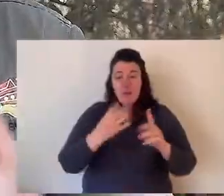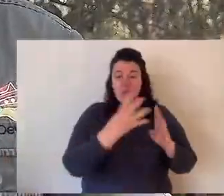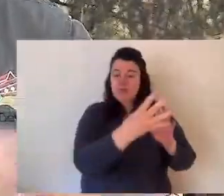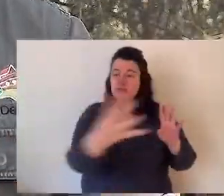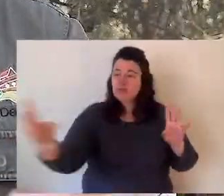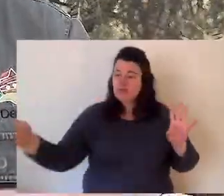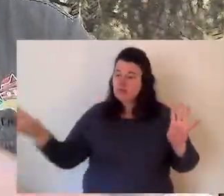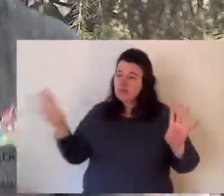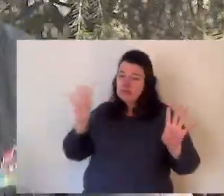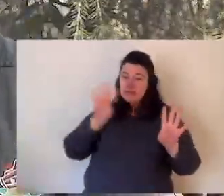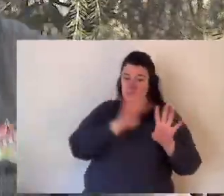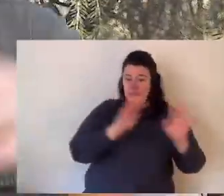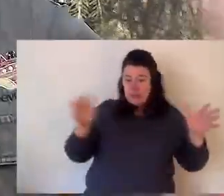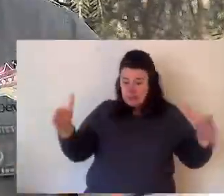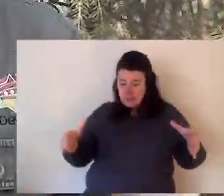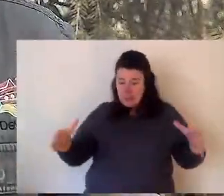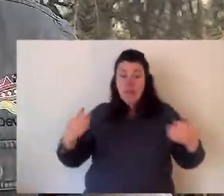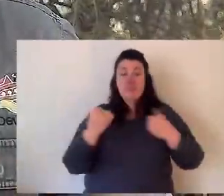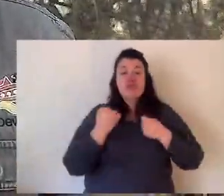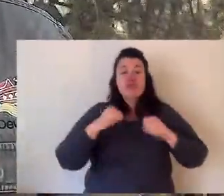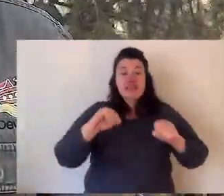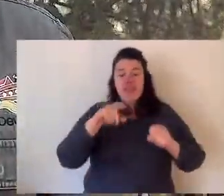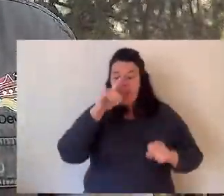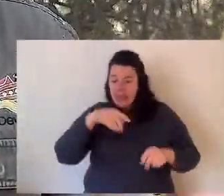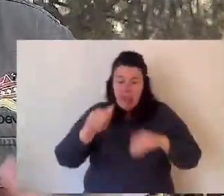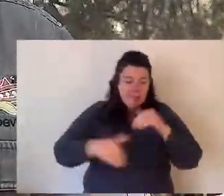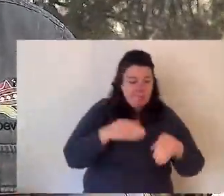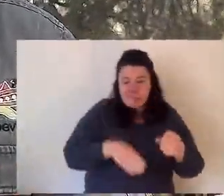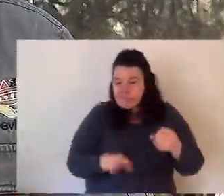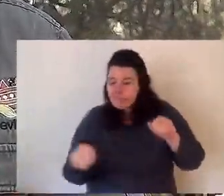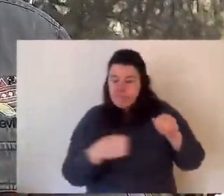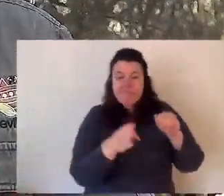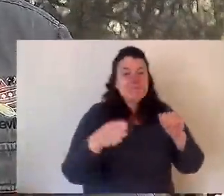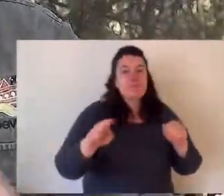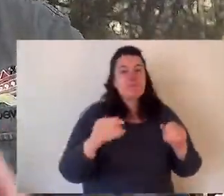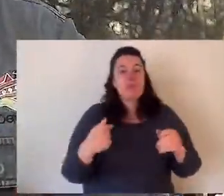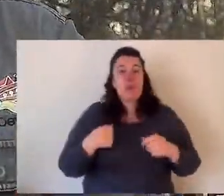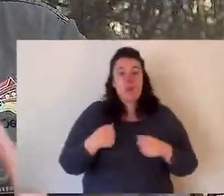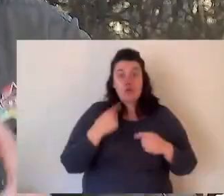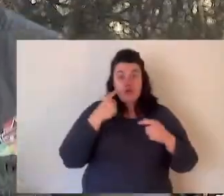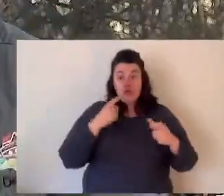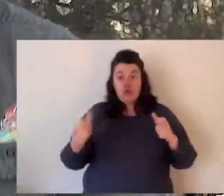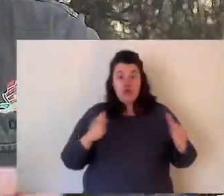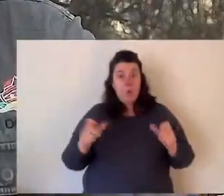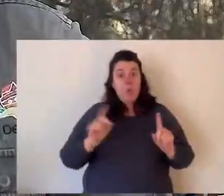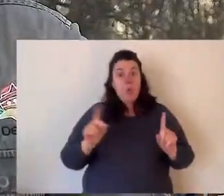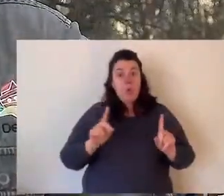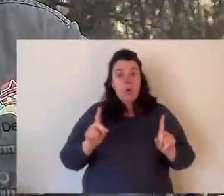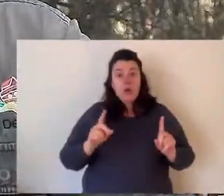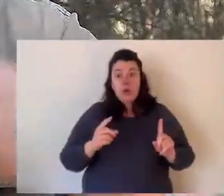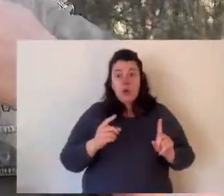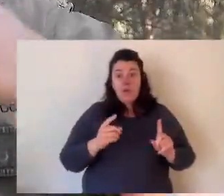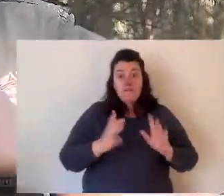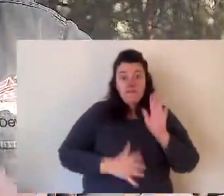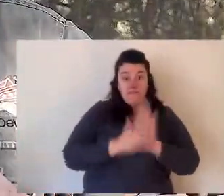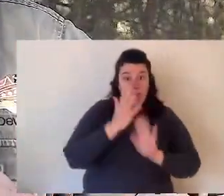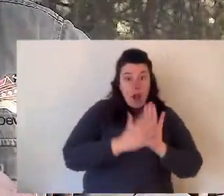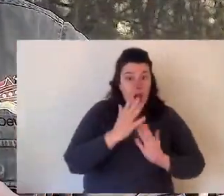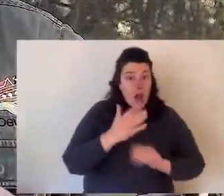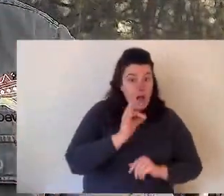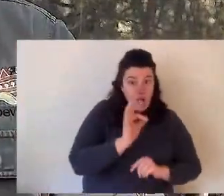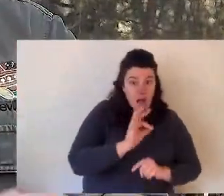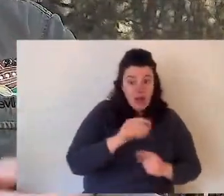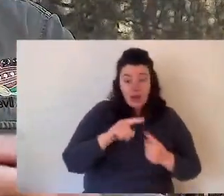is to fencing large swathes of land. The bandicoots can roam free and wild like they did. And what we